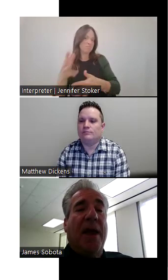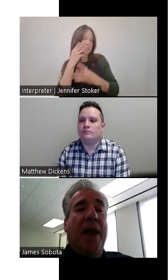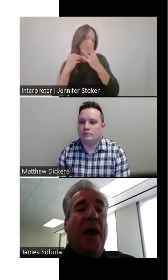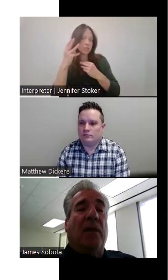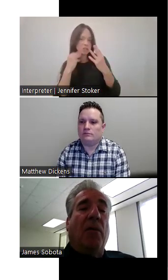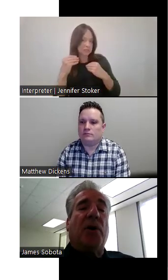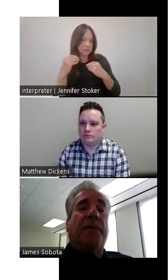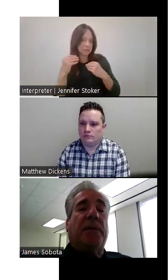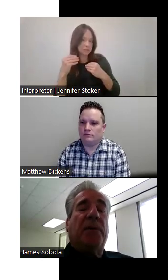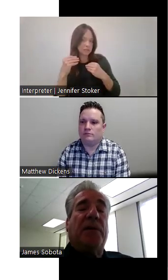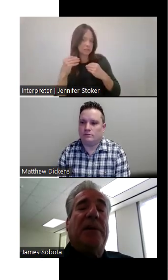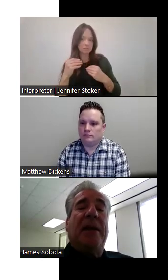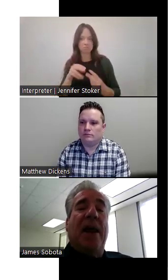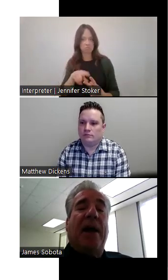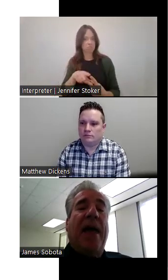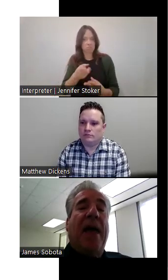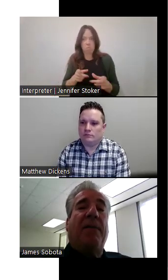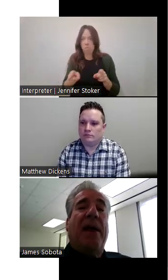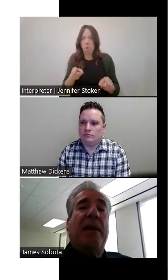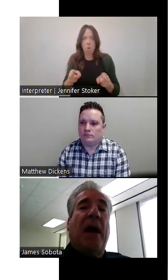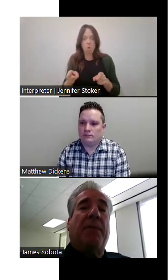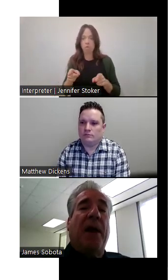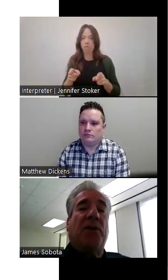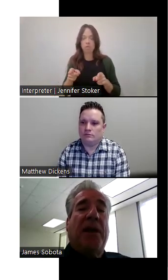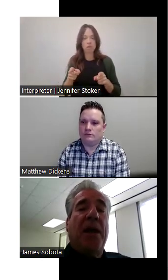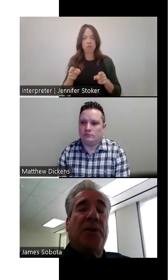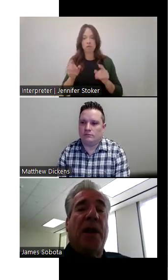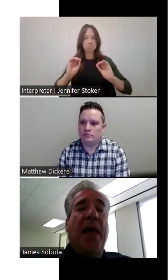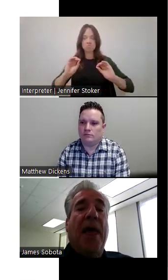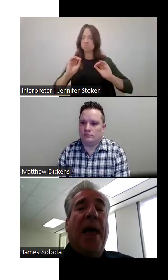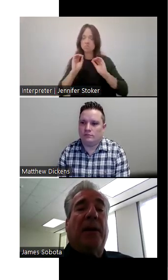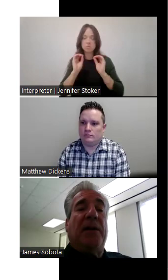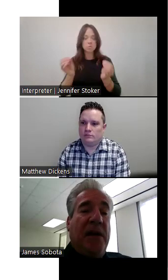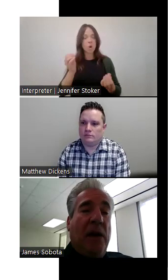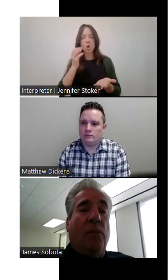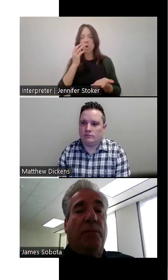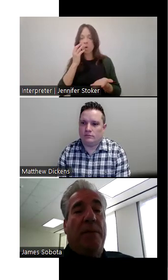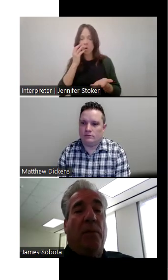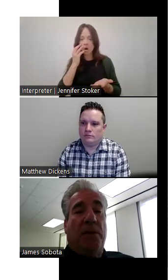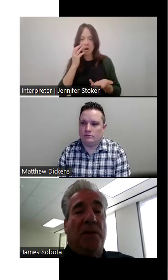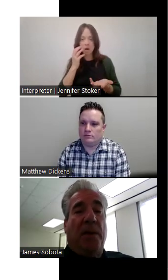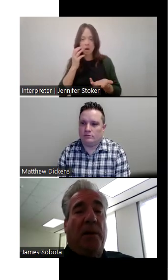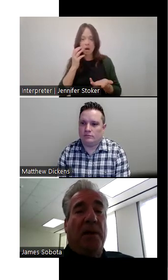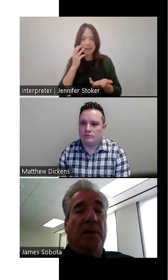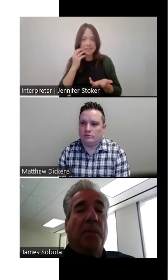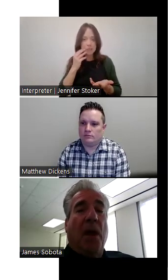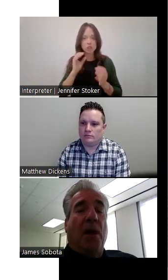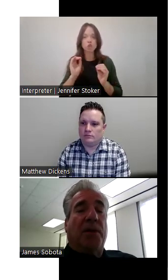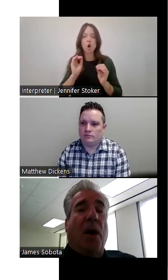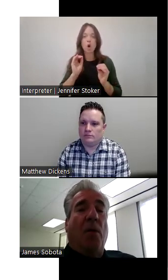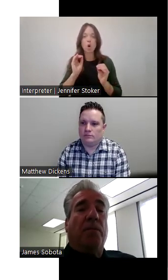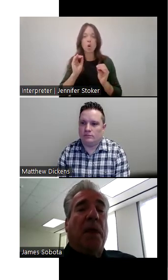service, those officers did not have any type of education, how to deal with people with disabilities.